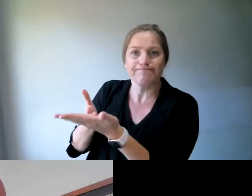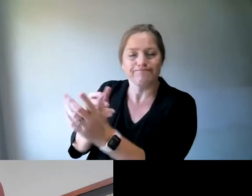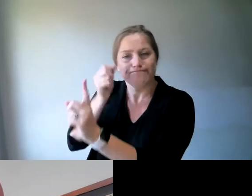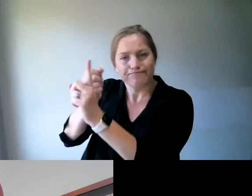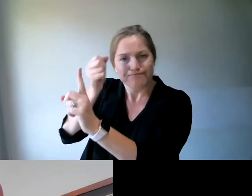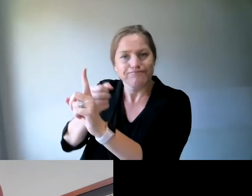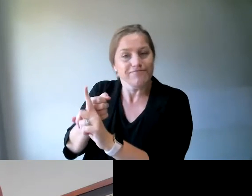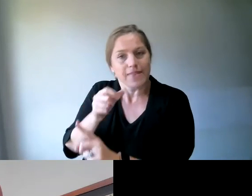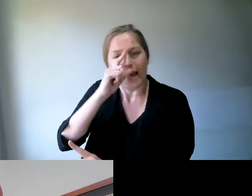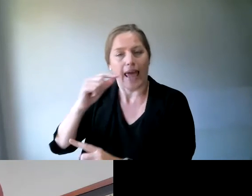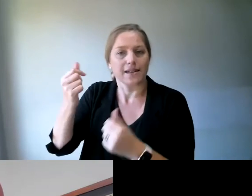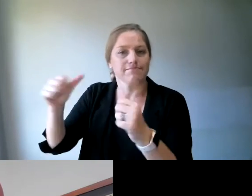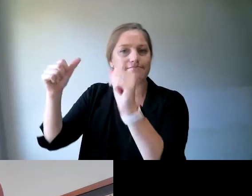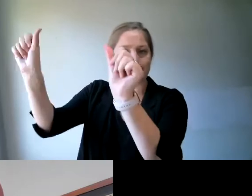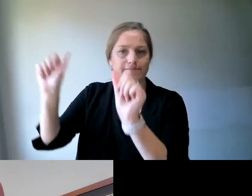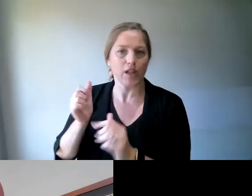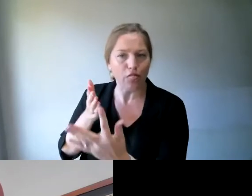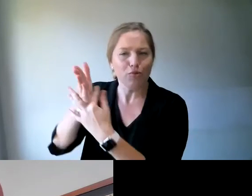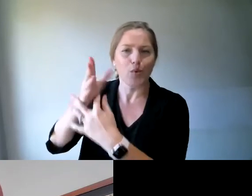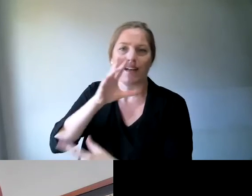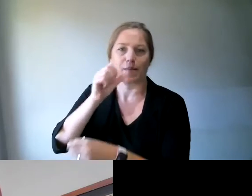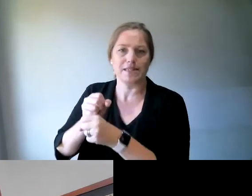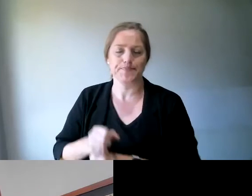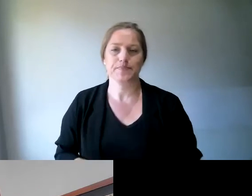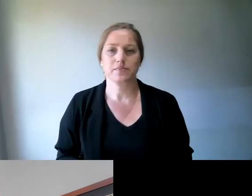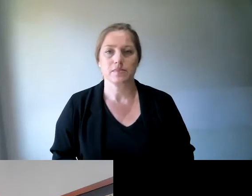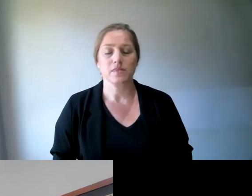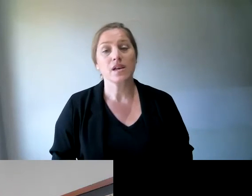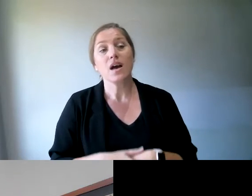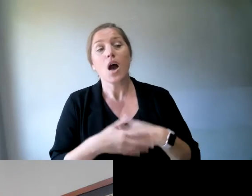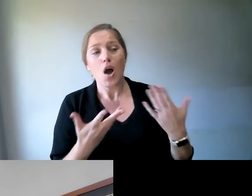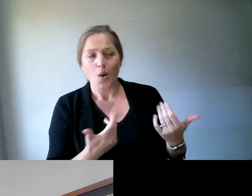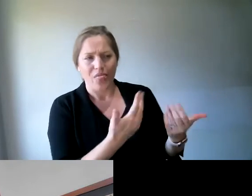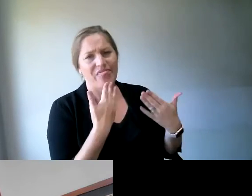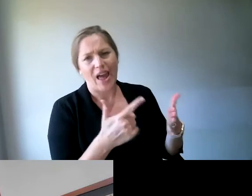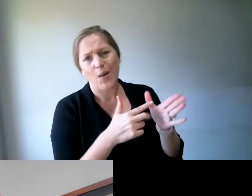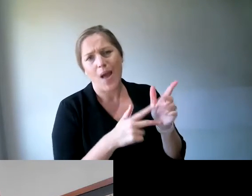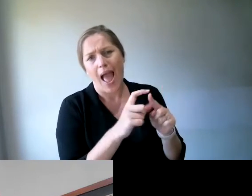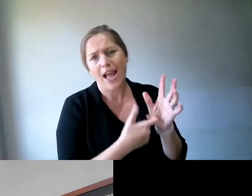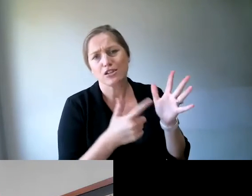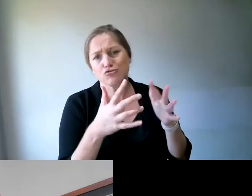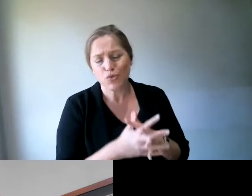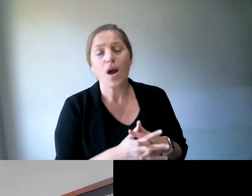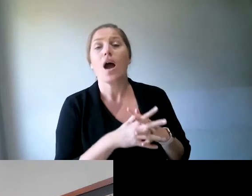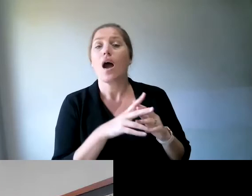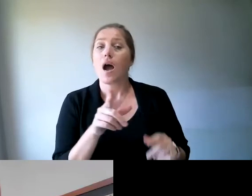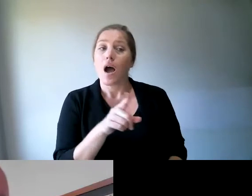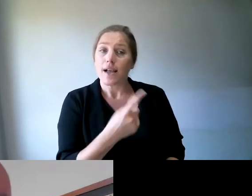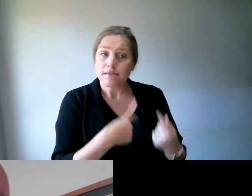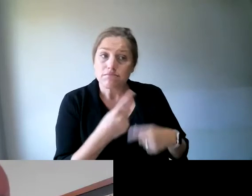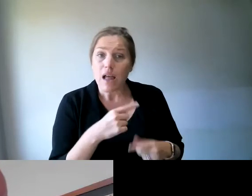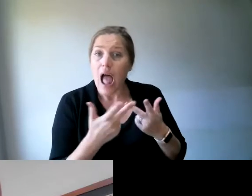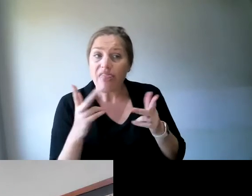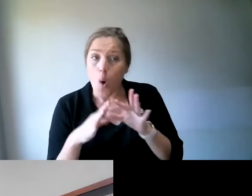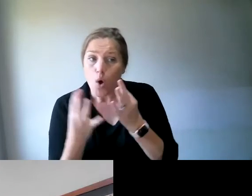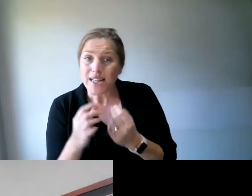And what do you think organizations can do to help support our work leading up to the election? Well, I'm sure